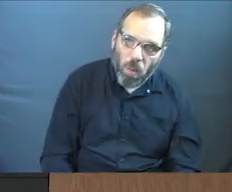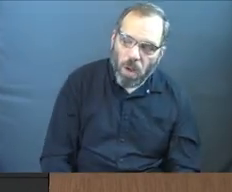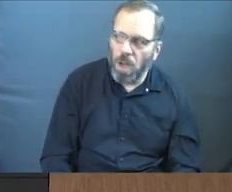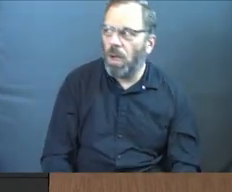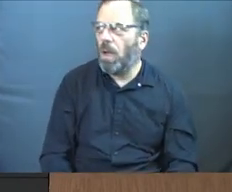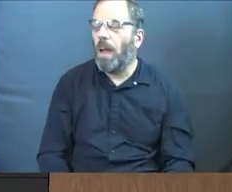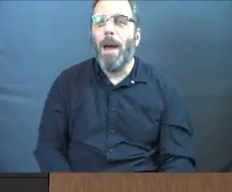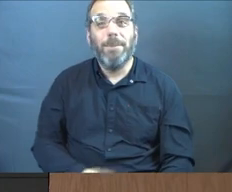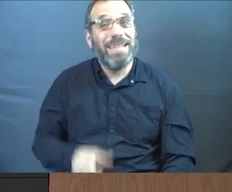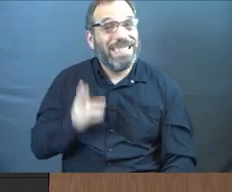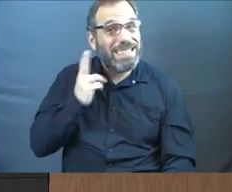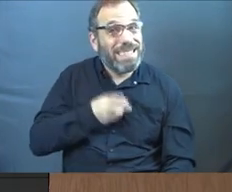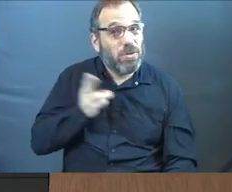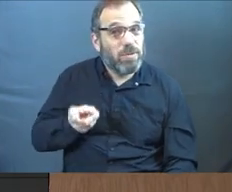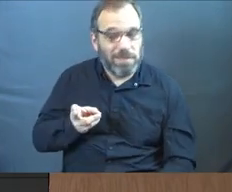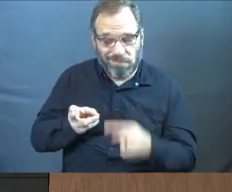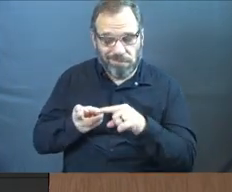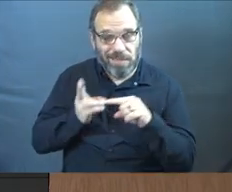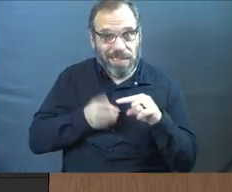But it's history.